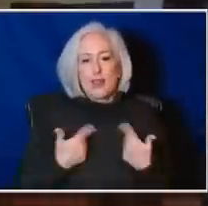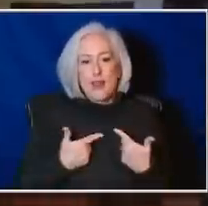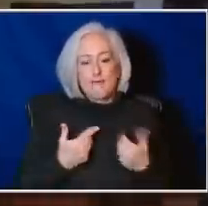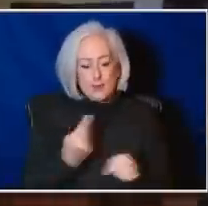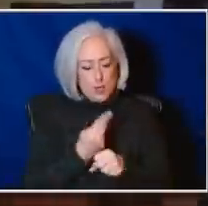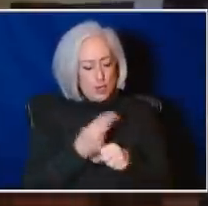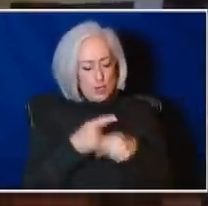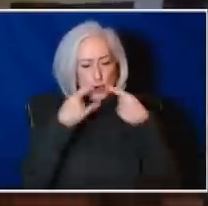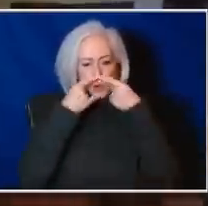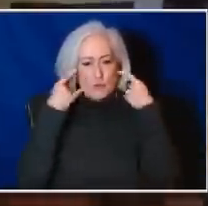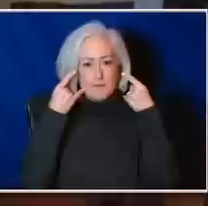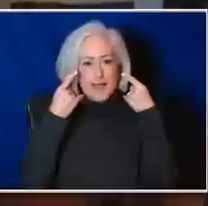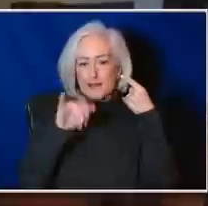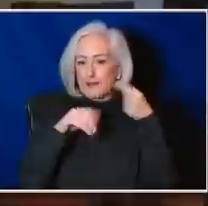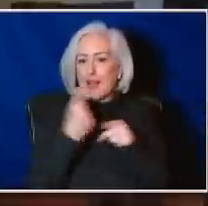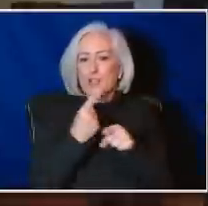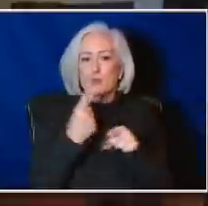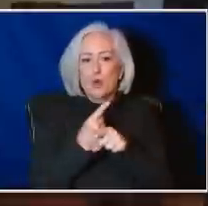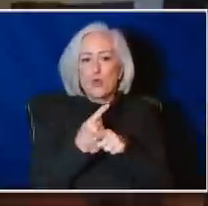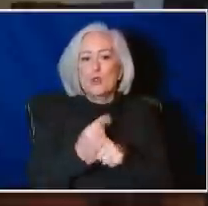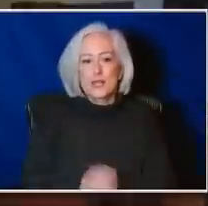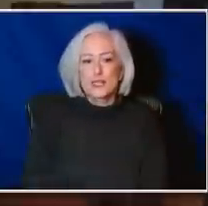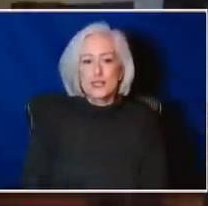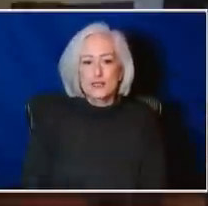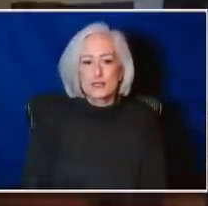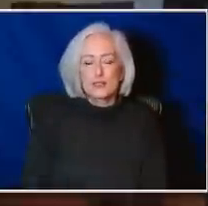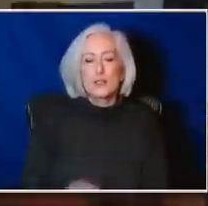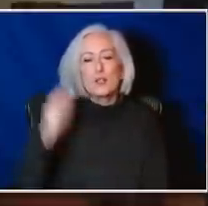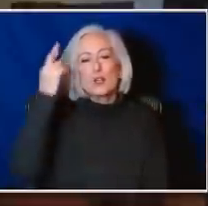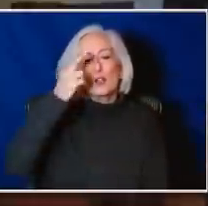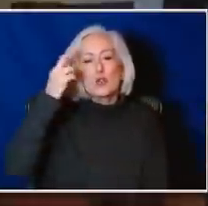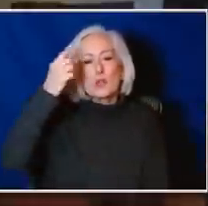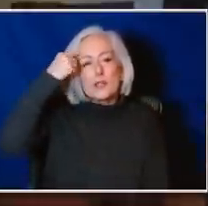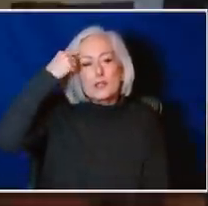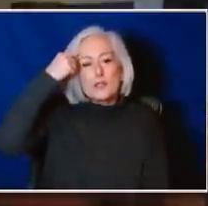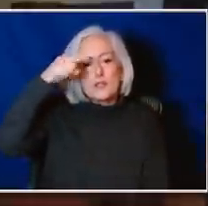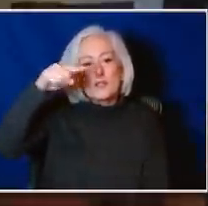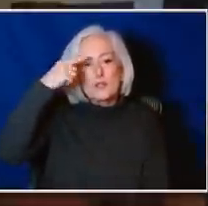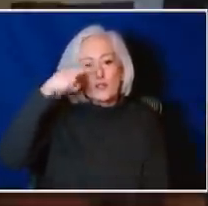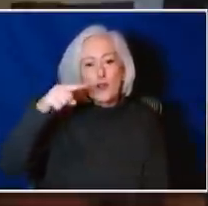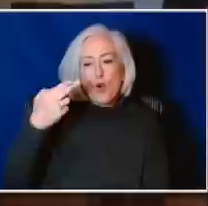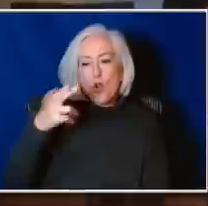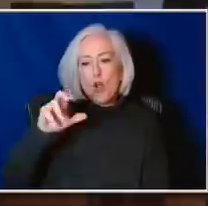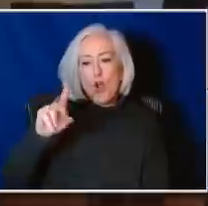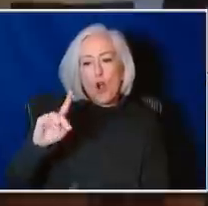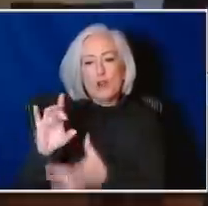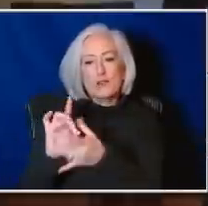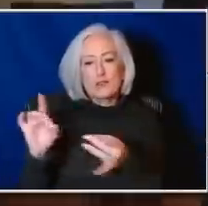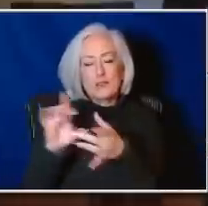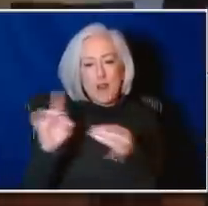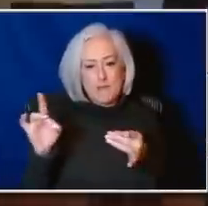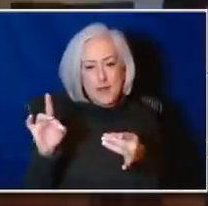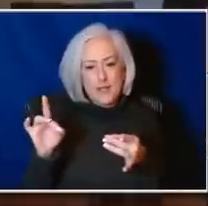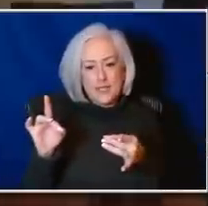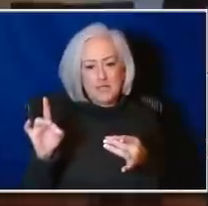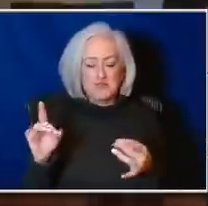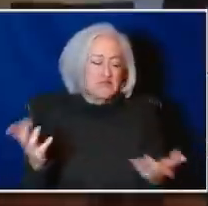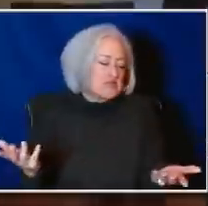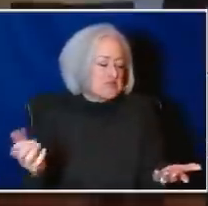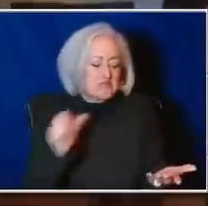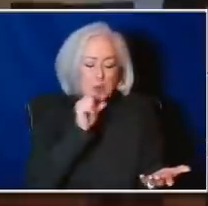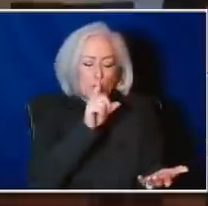I mean, that's appropriate, but, uh, the reason for, uh, what Hawk is saying is that, you know, I wouldn't be concerned